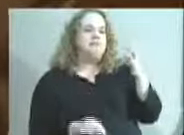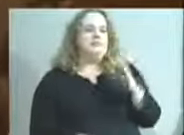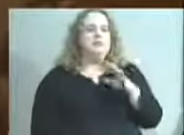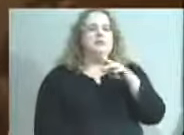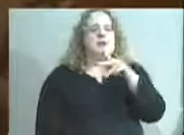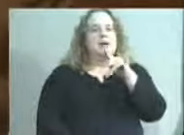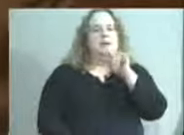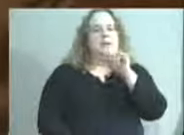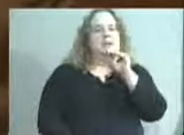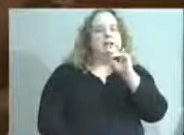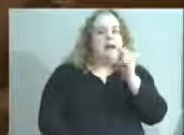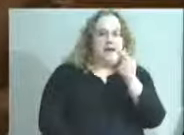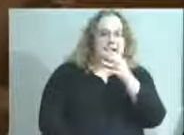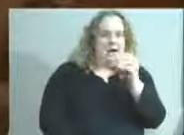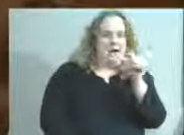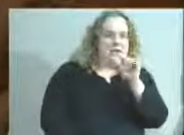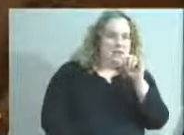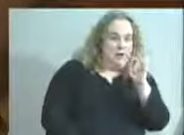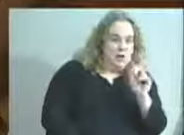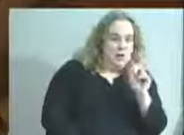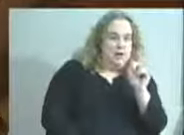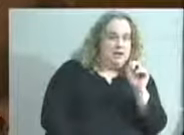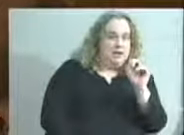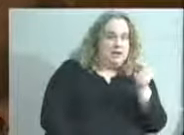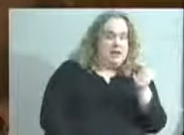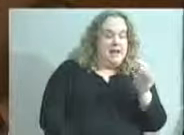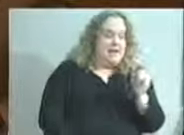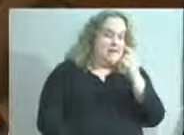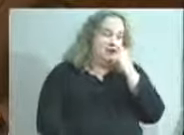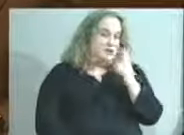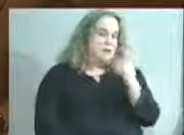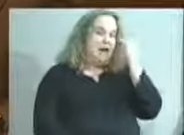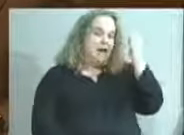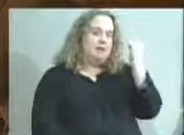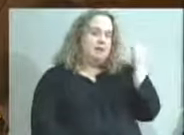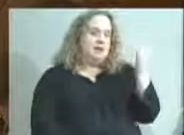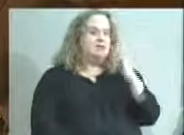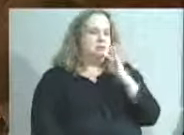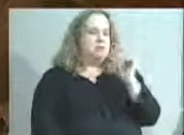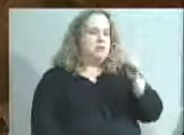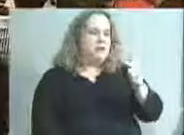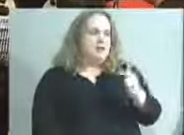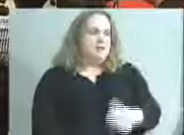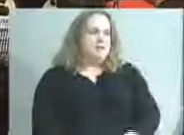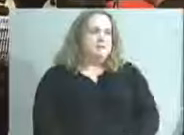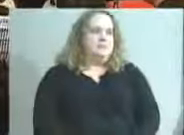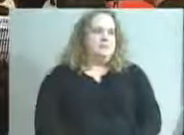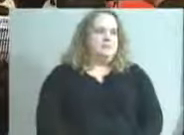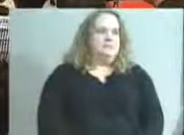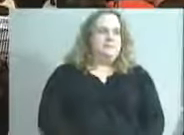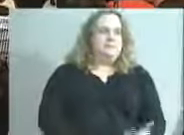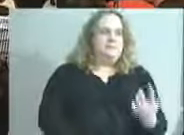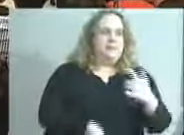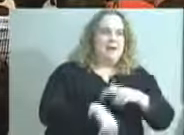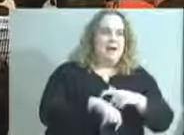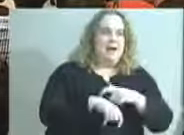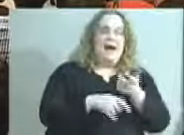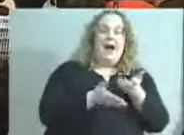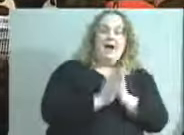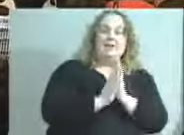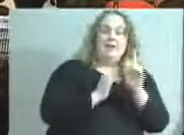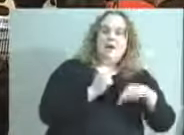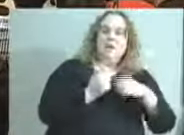that's an interesting idea. So let us get back with you on that. Thank you. Oh, and may I say one more thing? The last time we spoke, I had asked about free Wi-Fi.